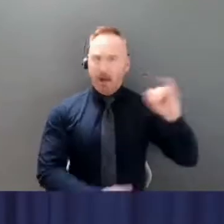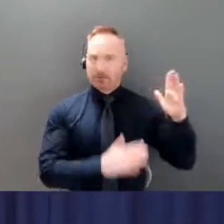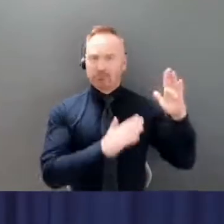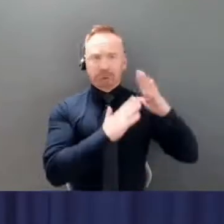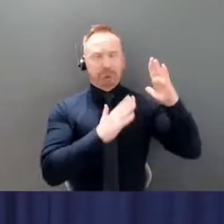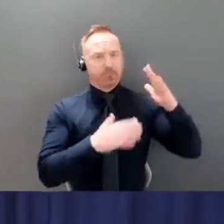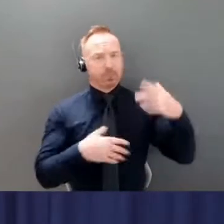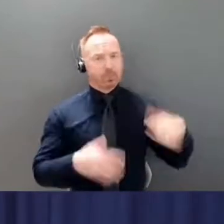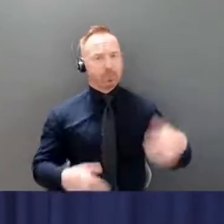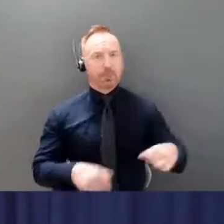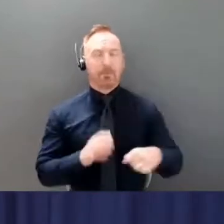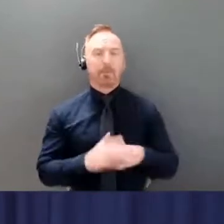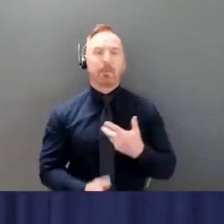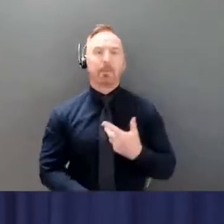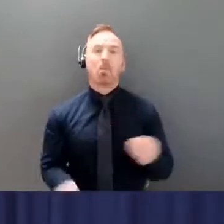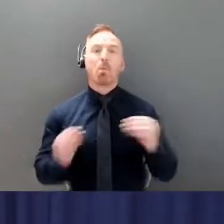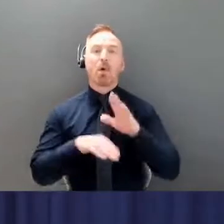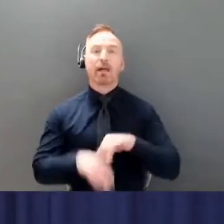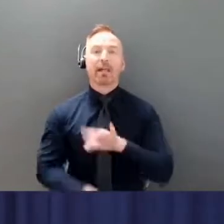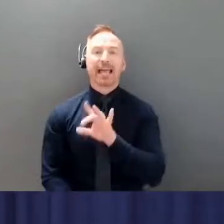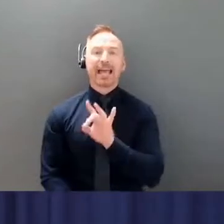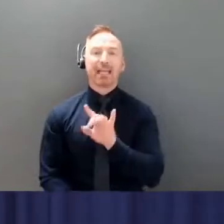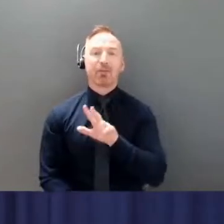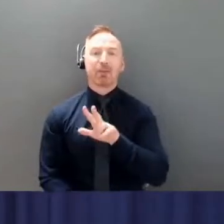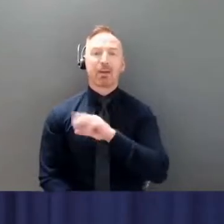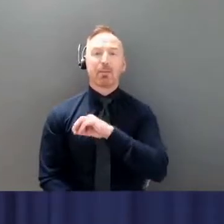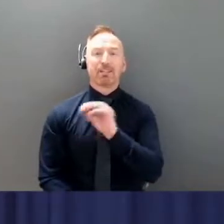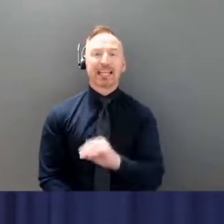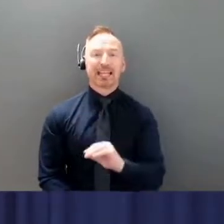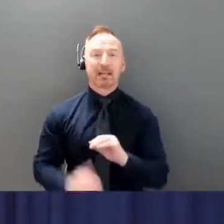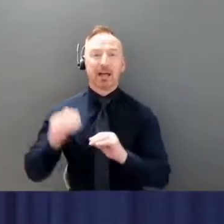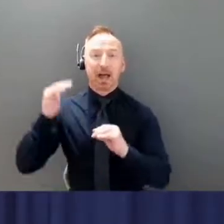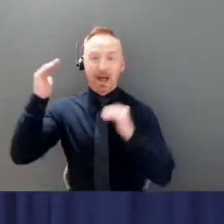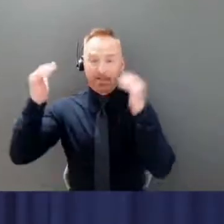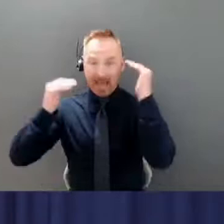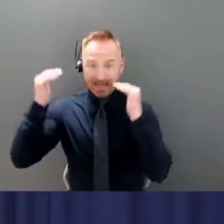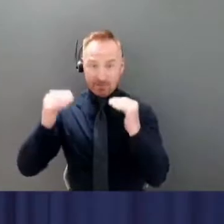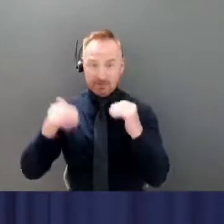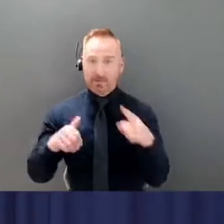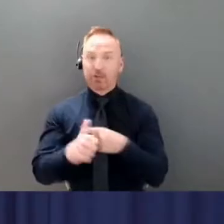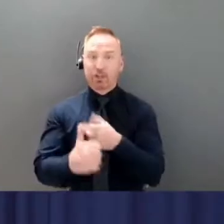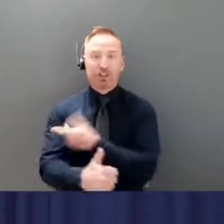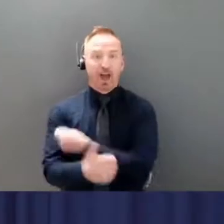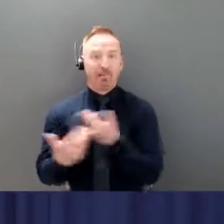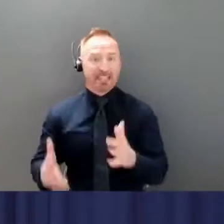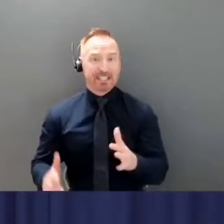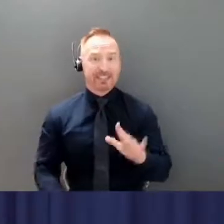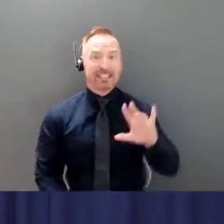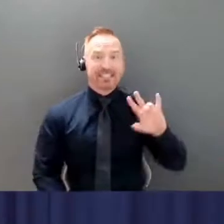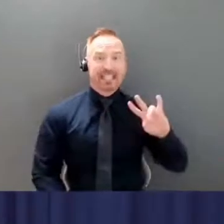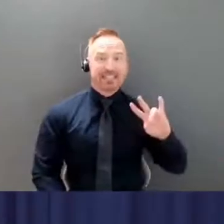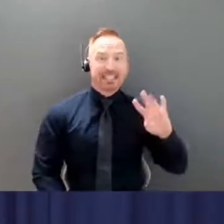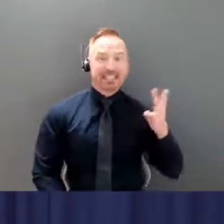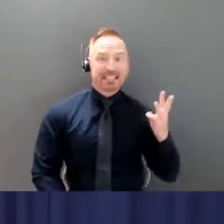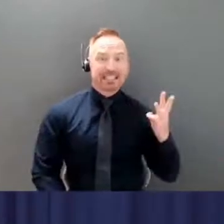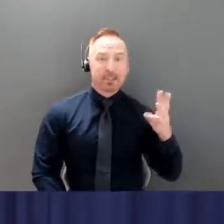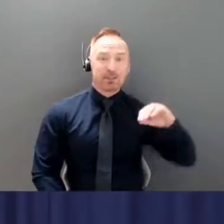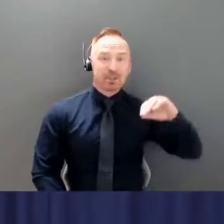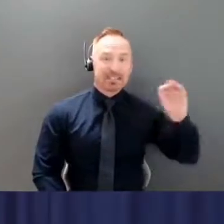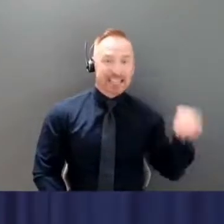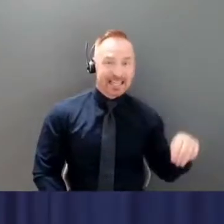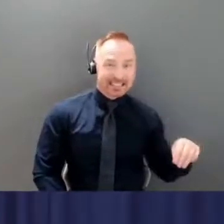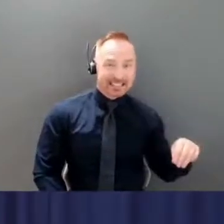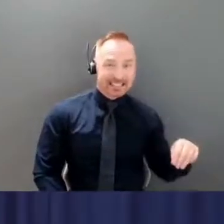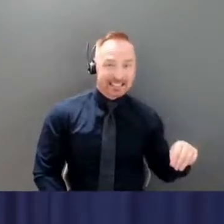of eligible adults have received their first shot and over 76% have now received both